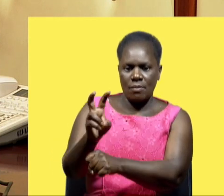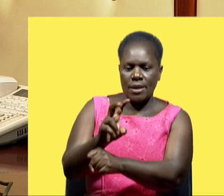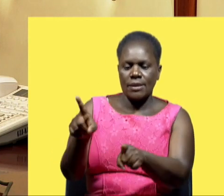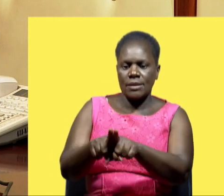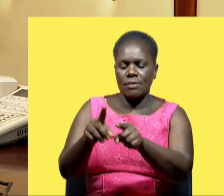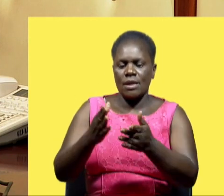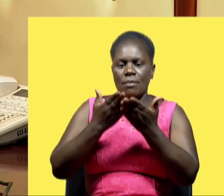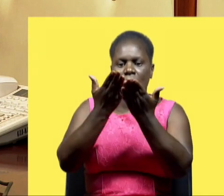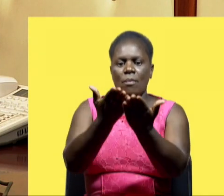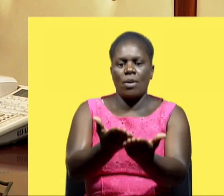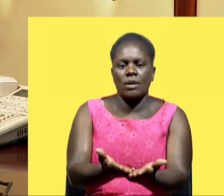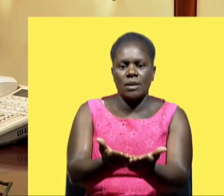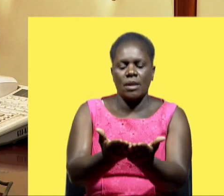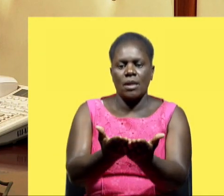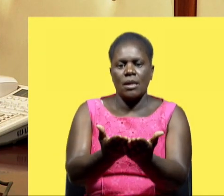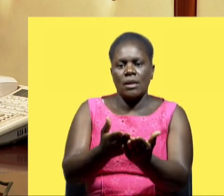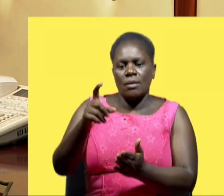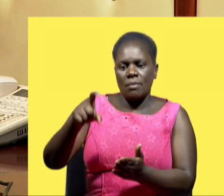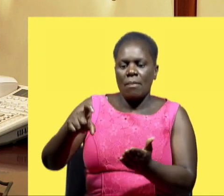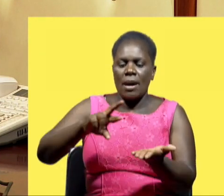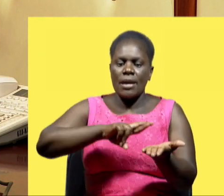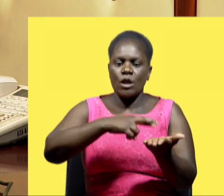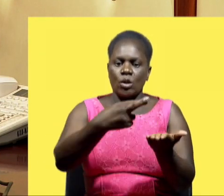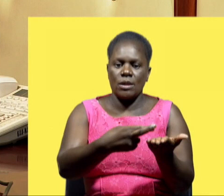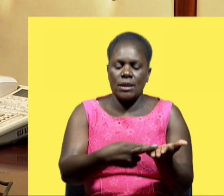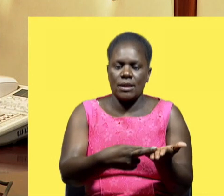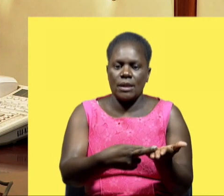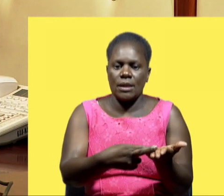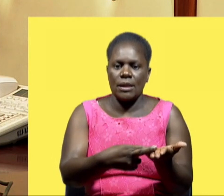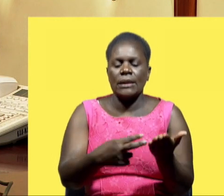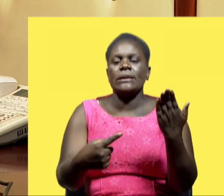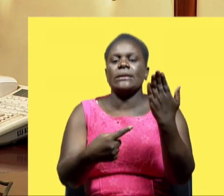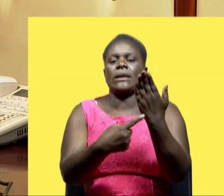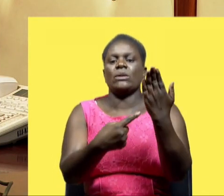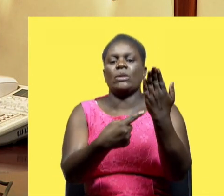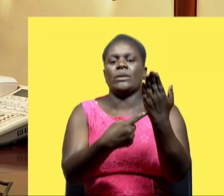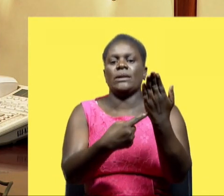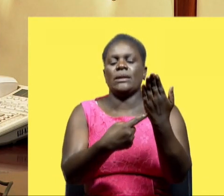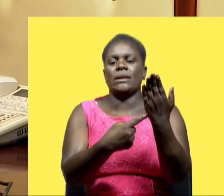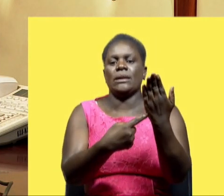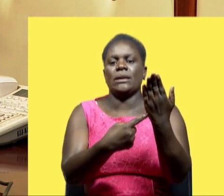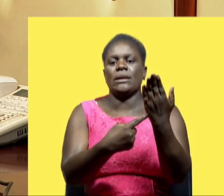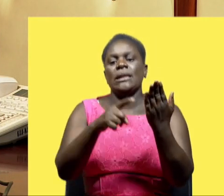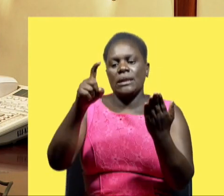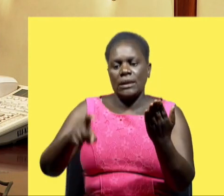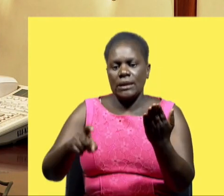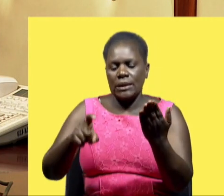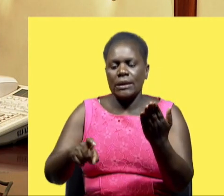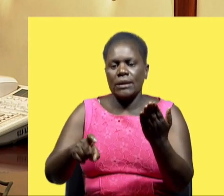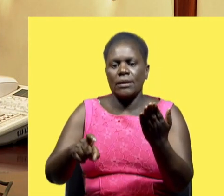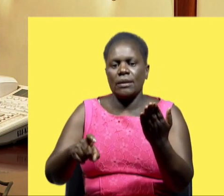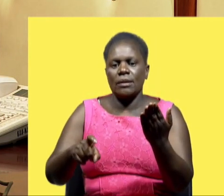and it provides for the required resources and technologies that they